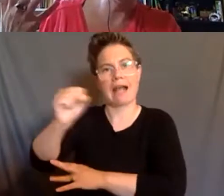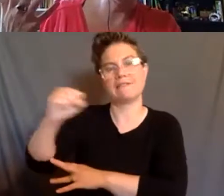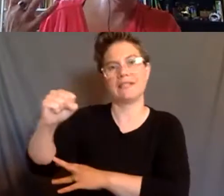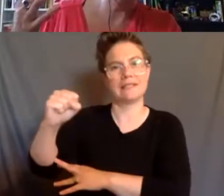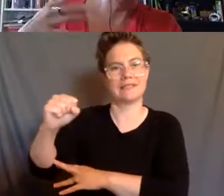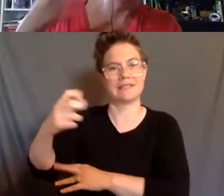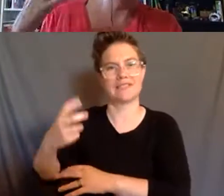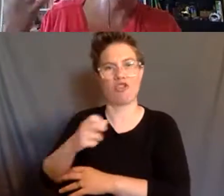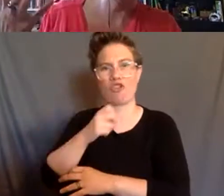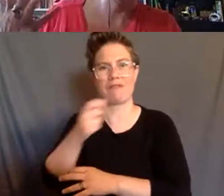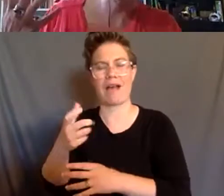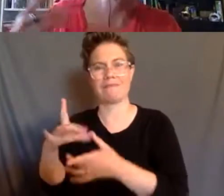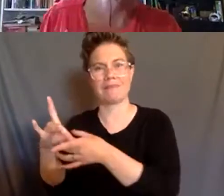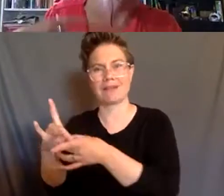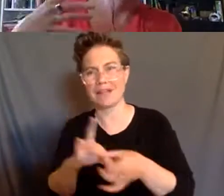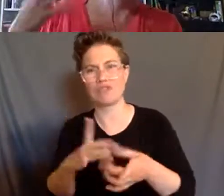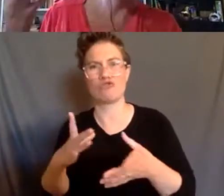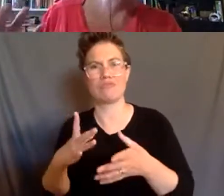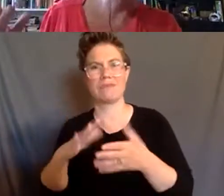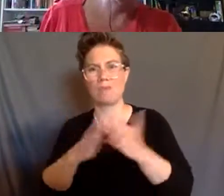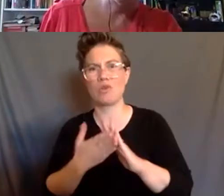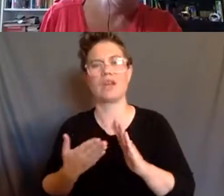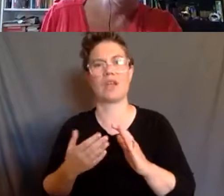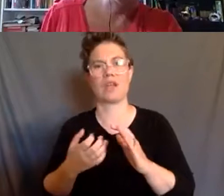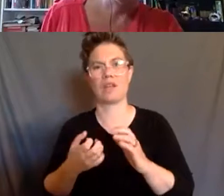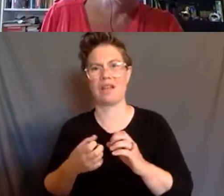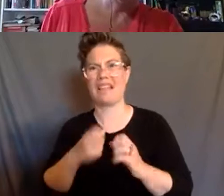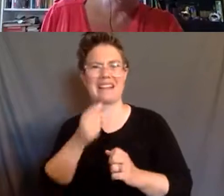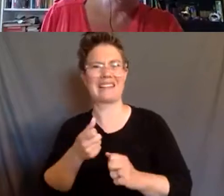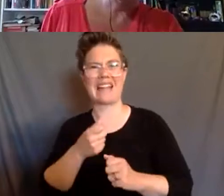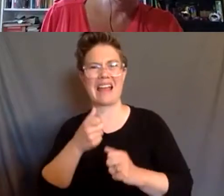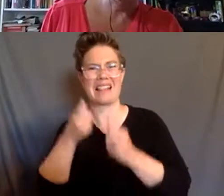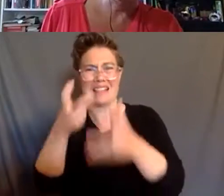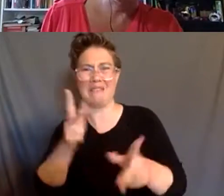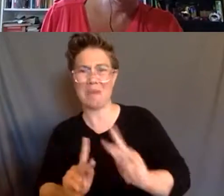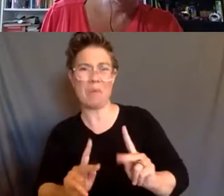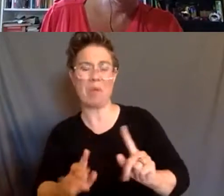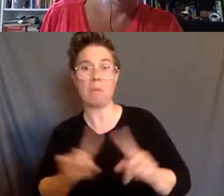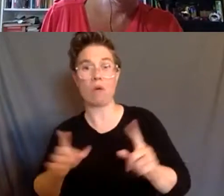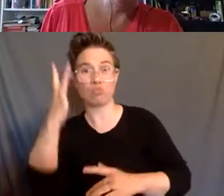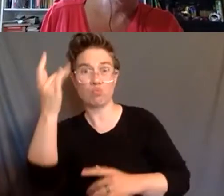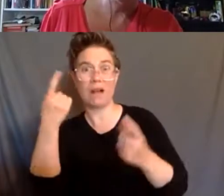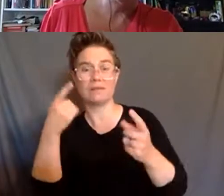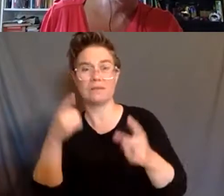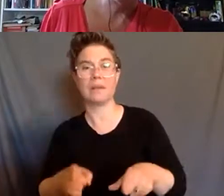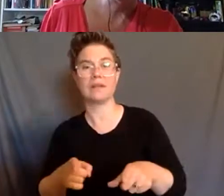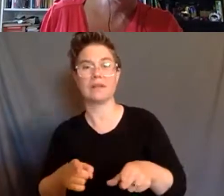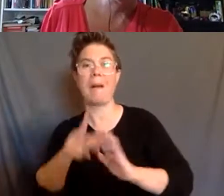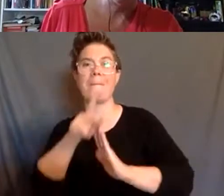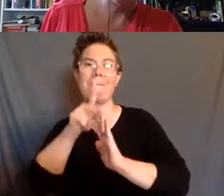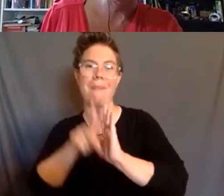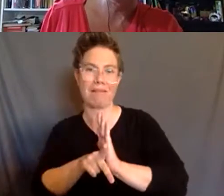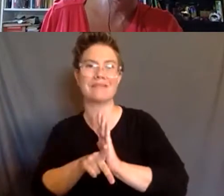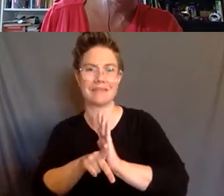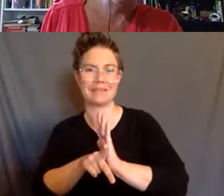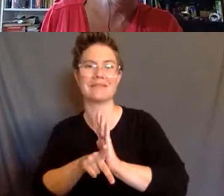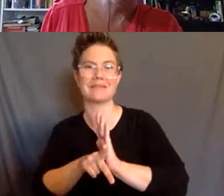community, or were utopian, or left people to die. It was because of policies that left people to